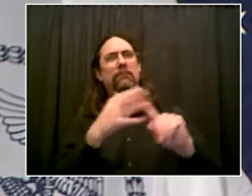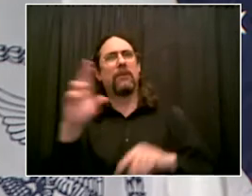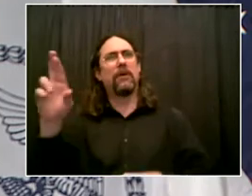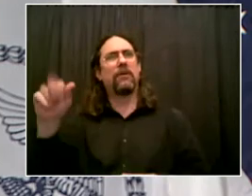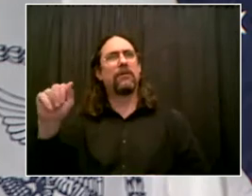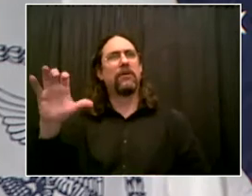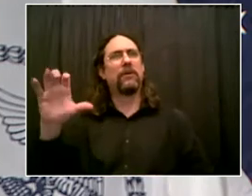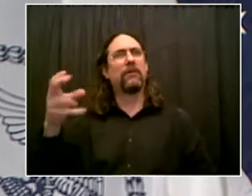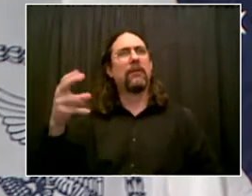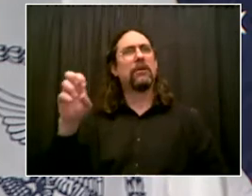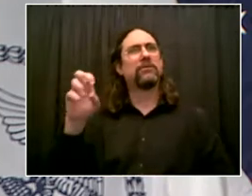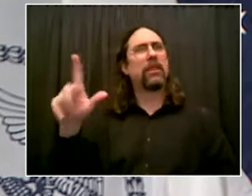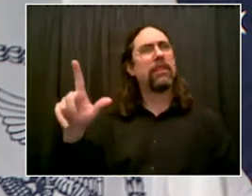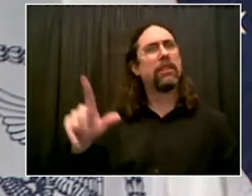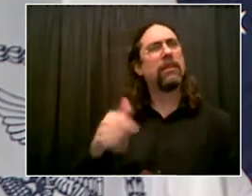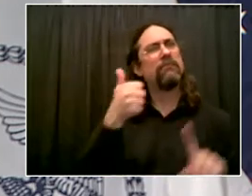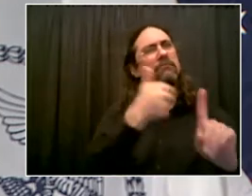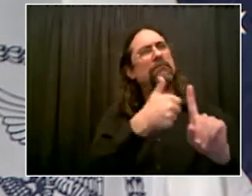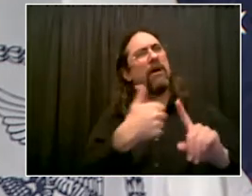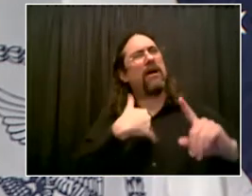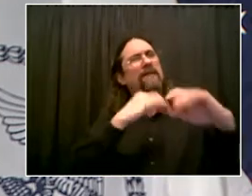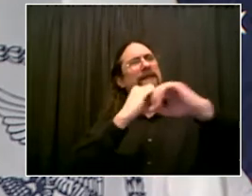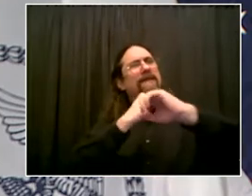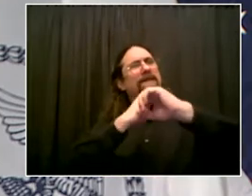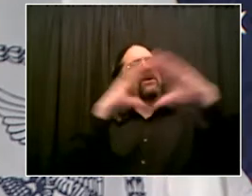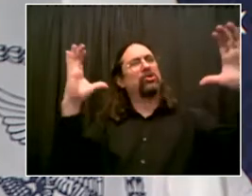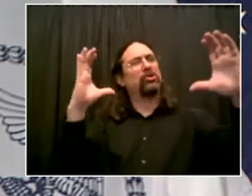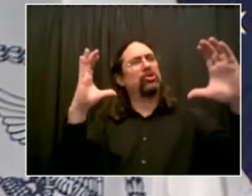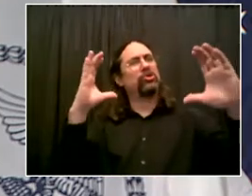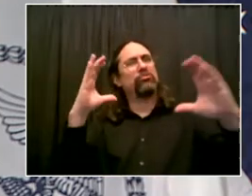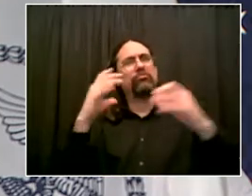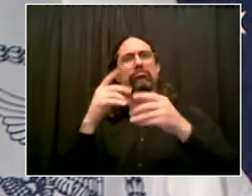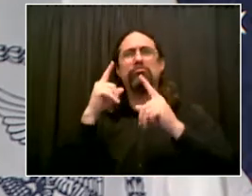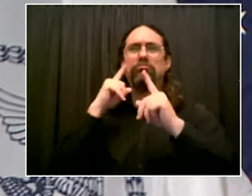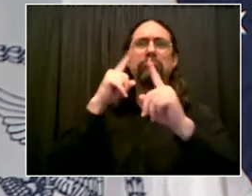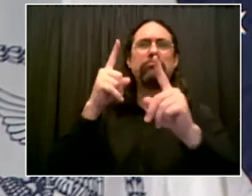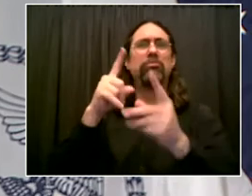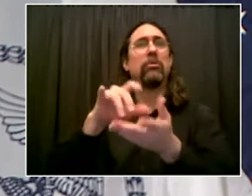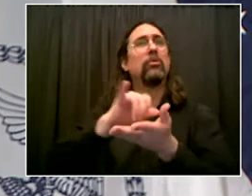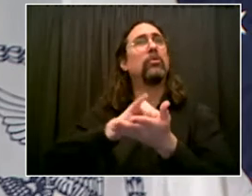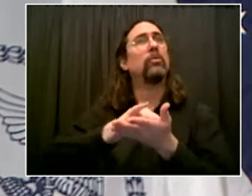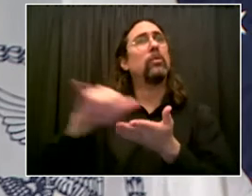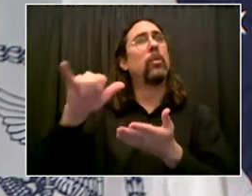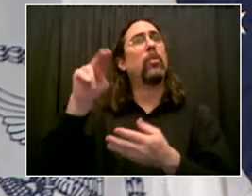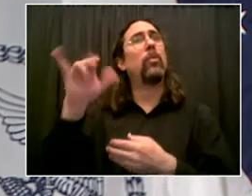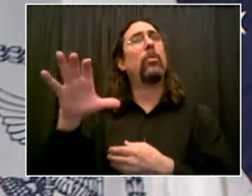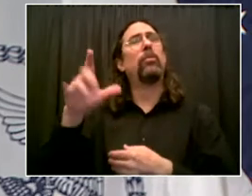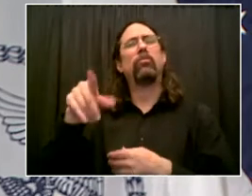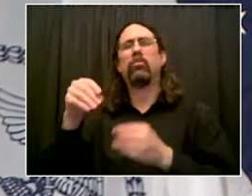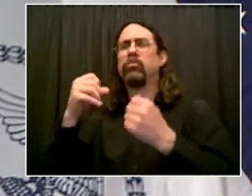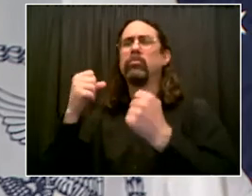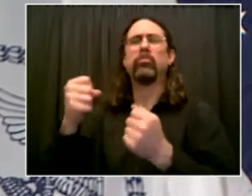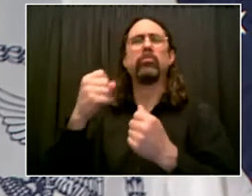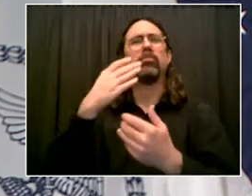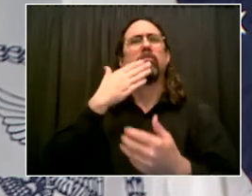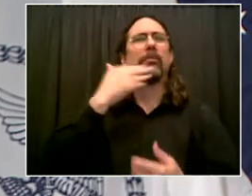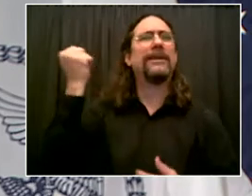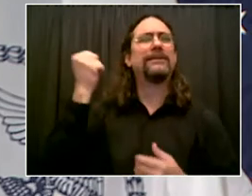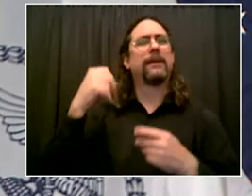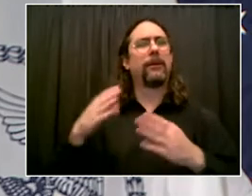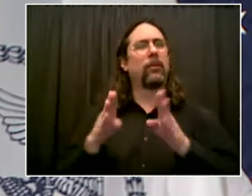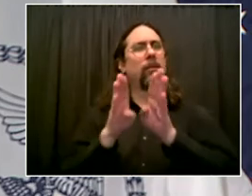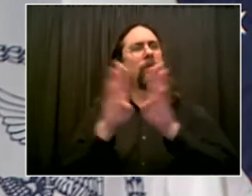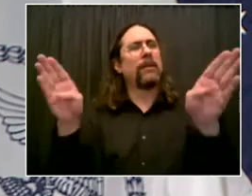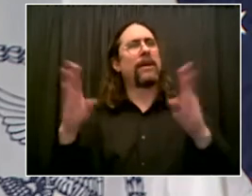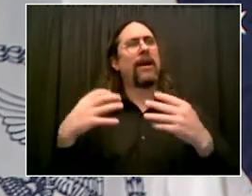public health capital of the world, of our life sciences industry, taking off and challenging all the other great life sciences